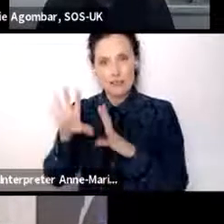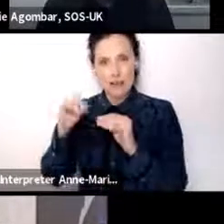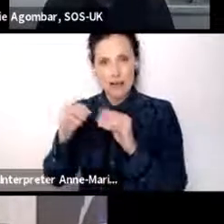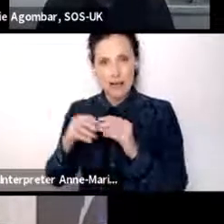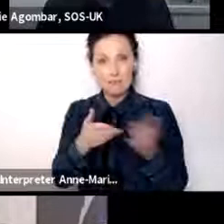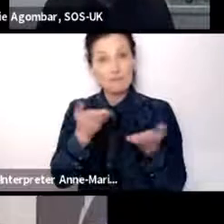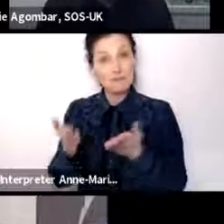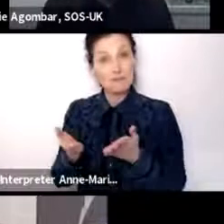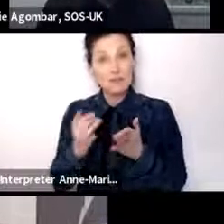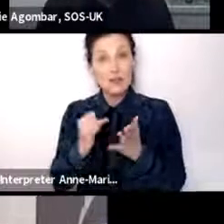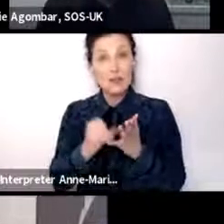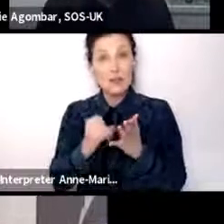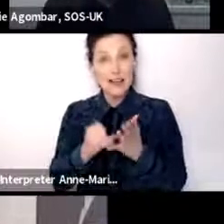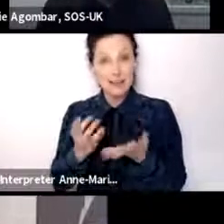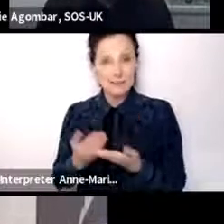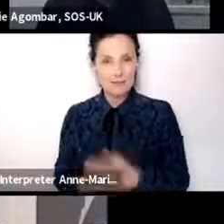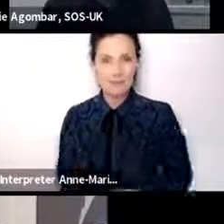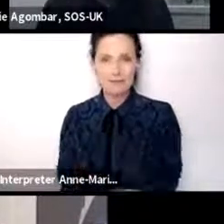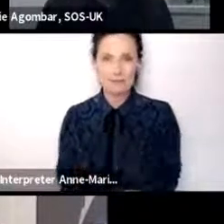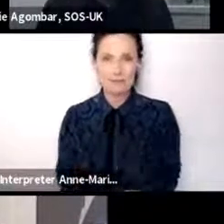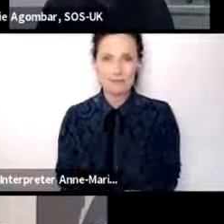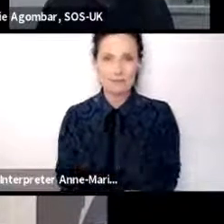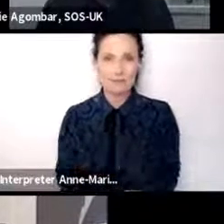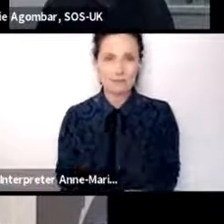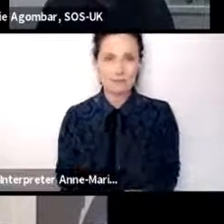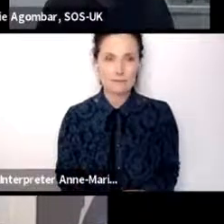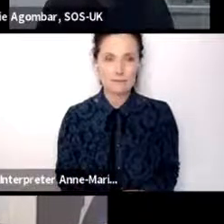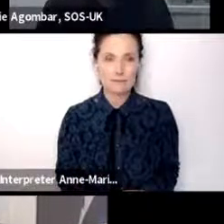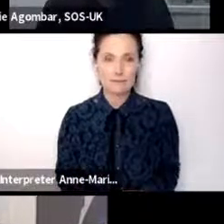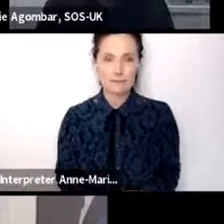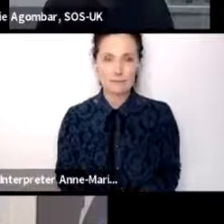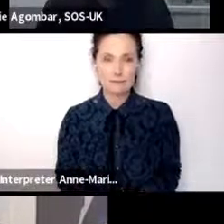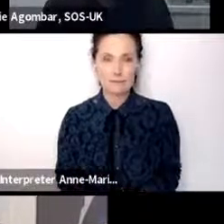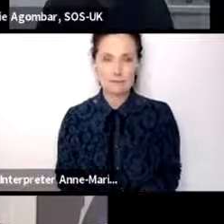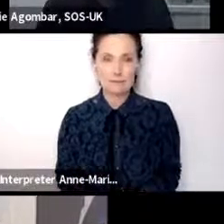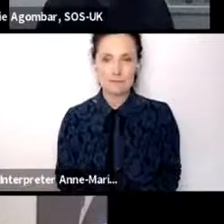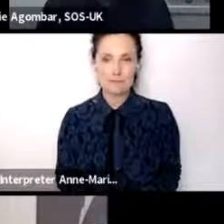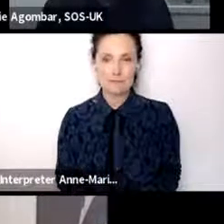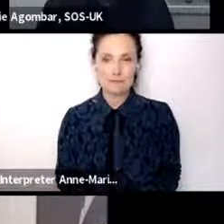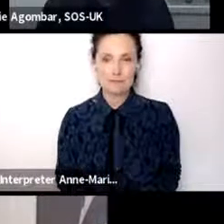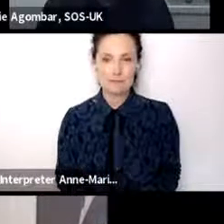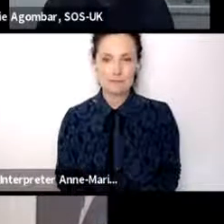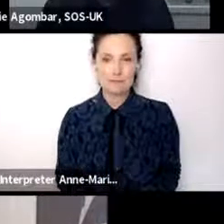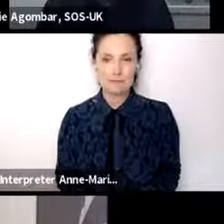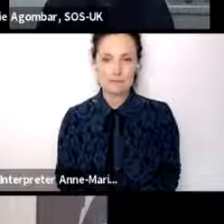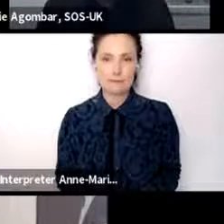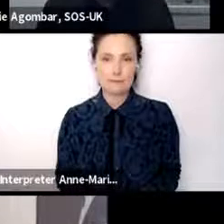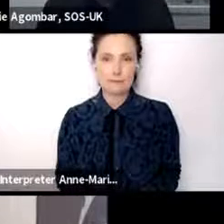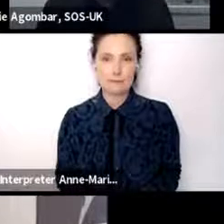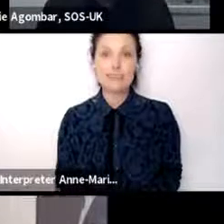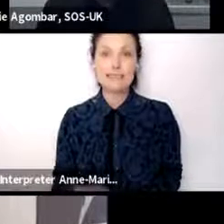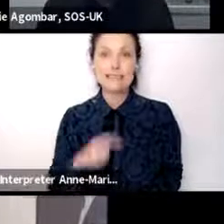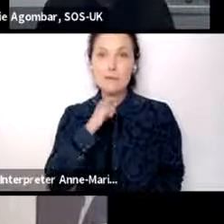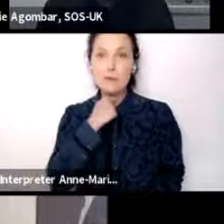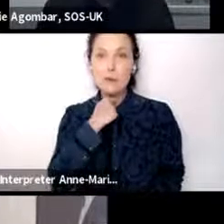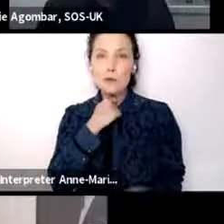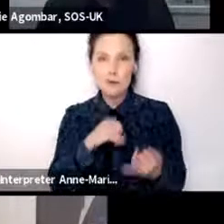Susan's muted.